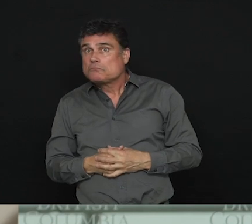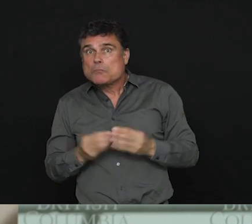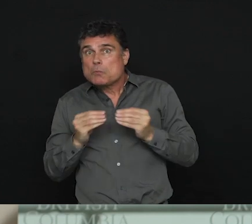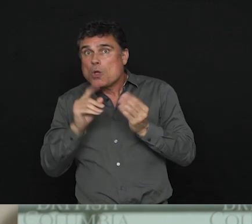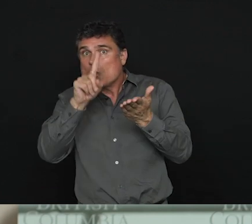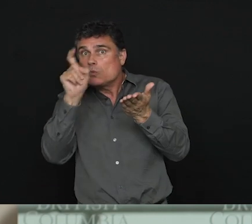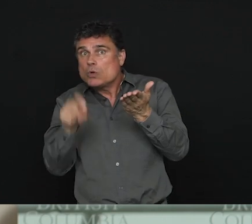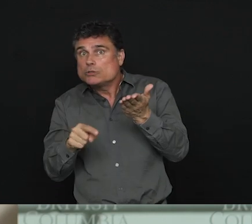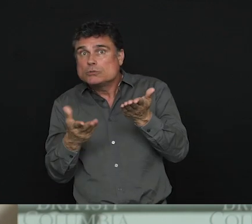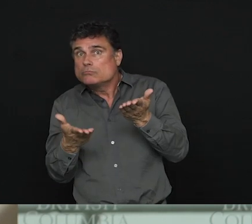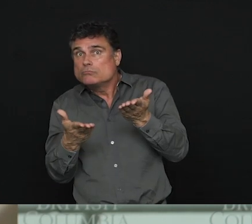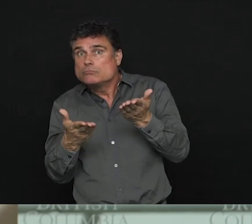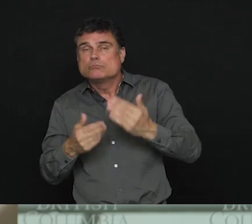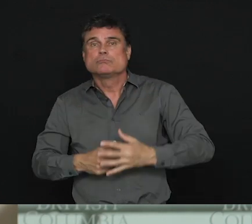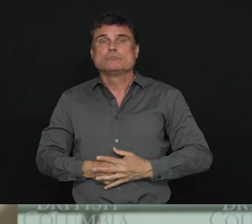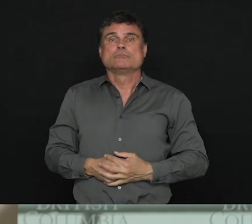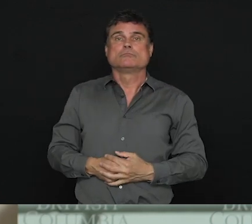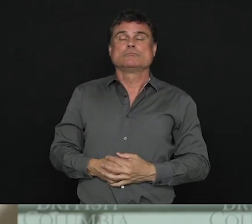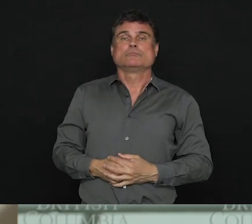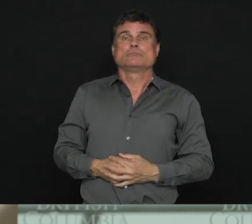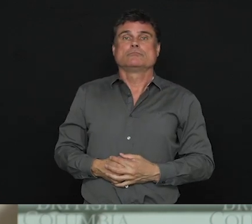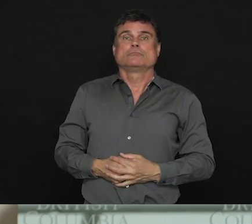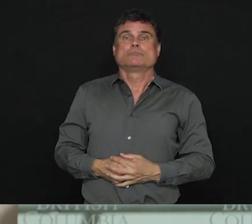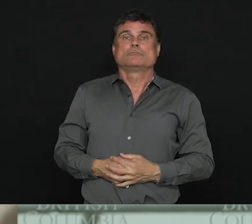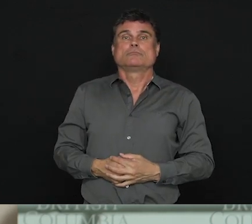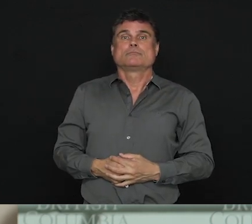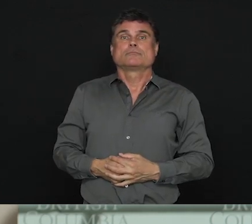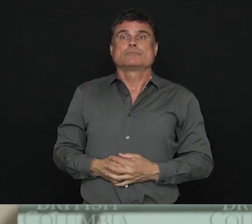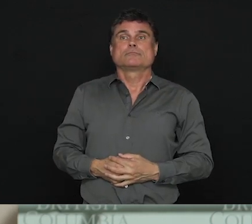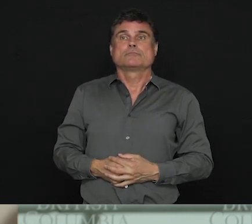Are there any other questions from the media at this time?